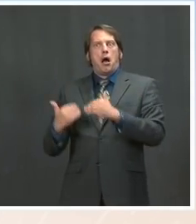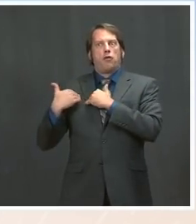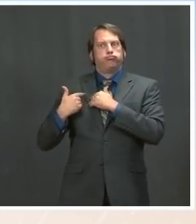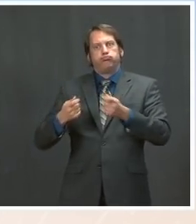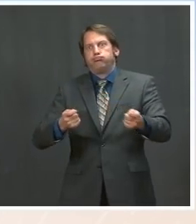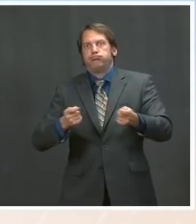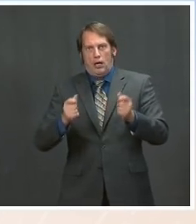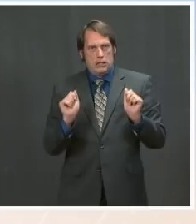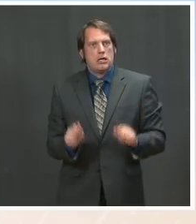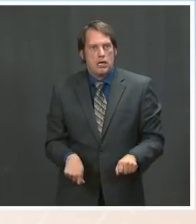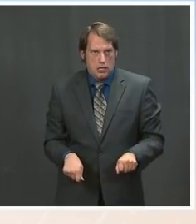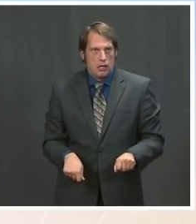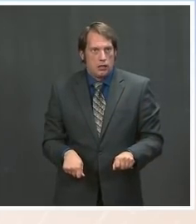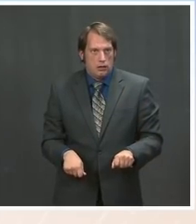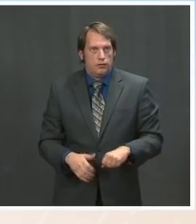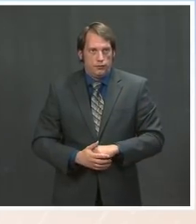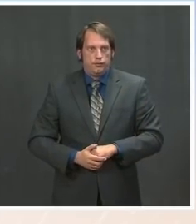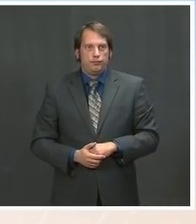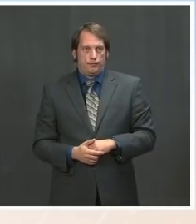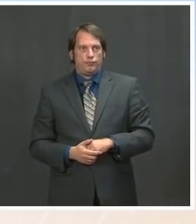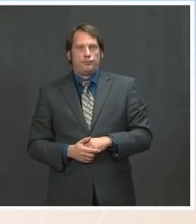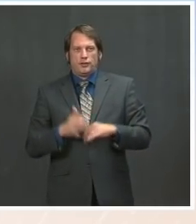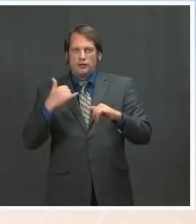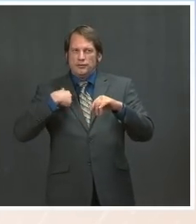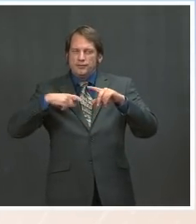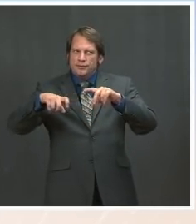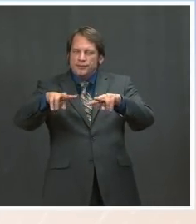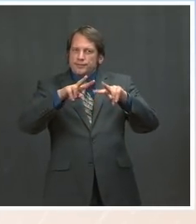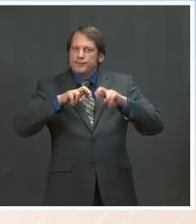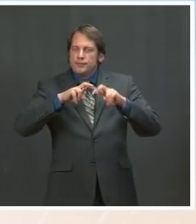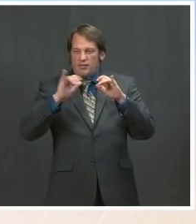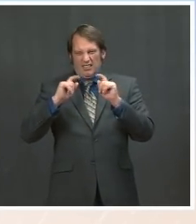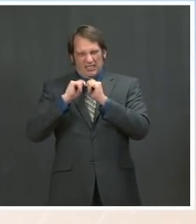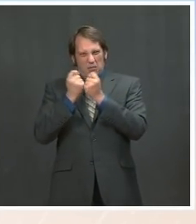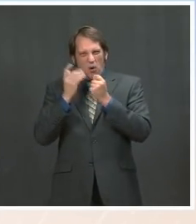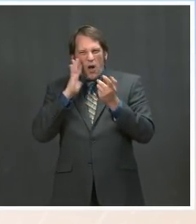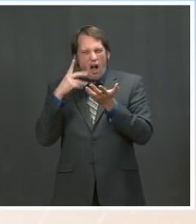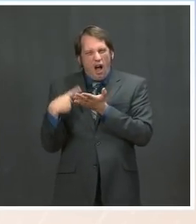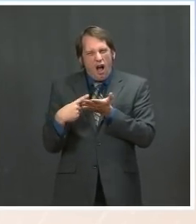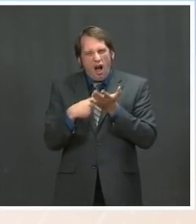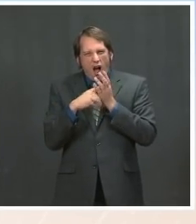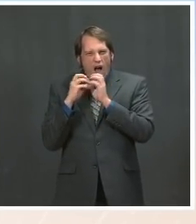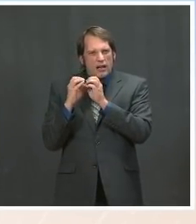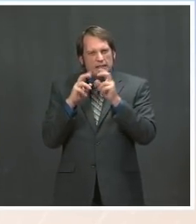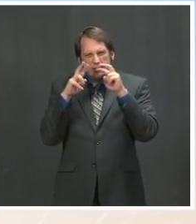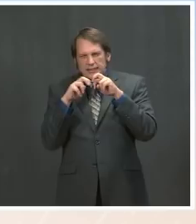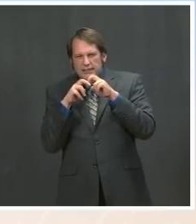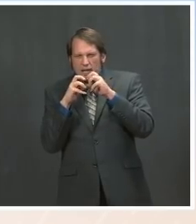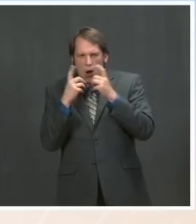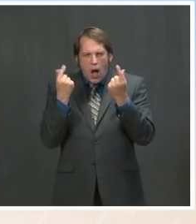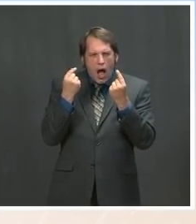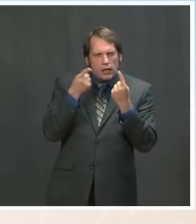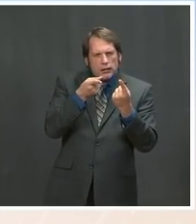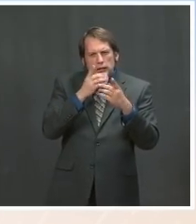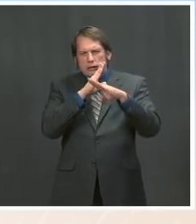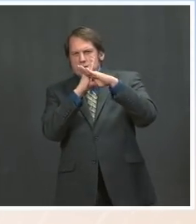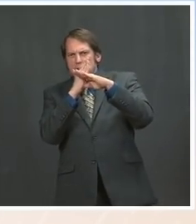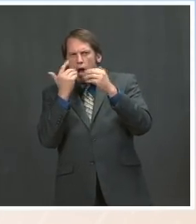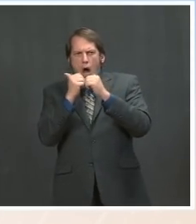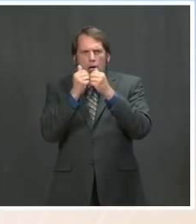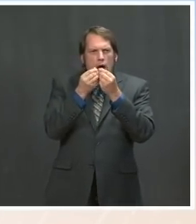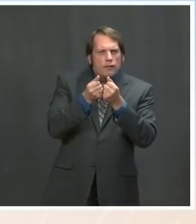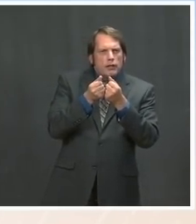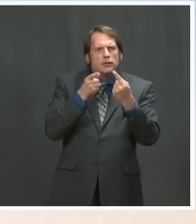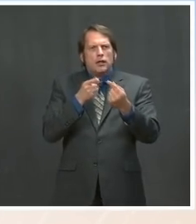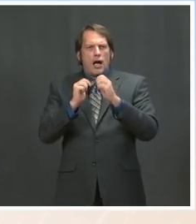and have had time to assess and have the teams have had time to assess where the challenges are, we learned more about how hollowed out the